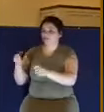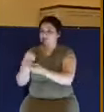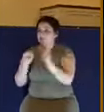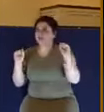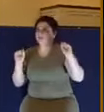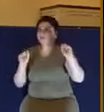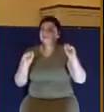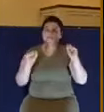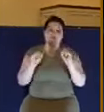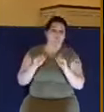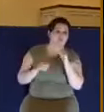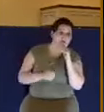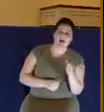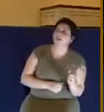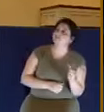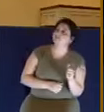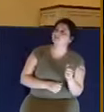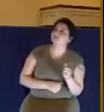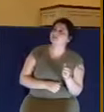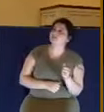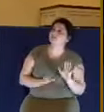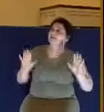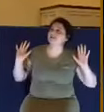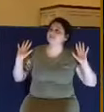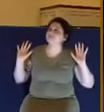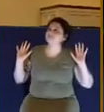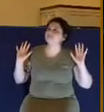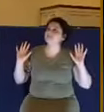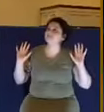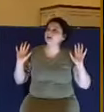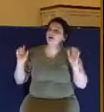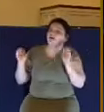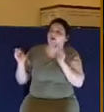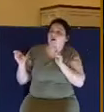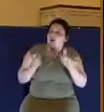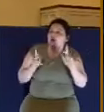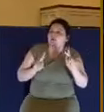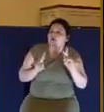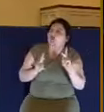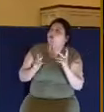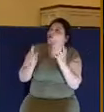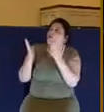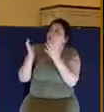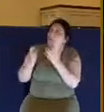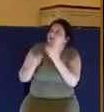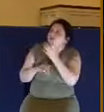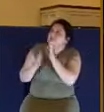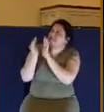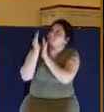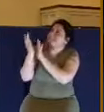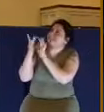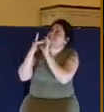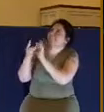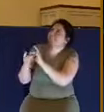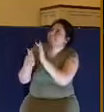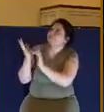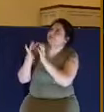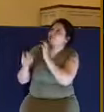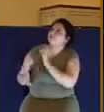and with a desire that everyone come to know Jesus Christ as Savior and Lord.